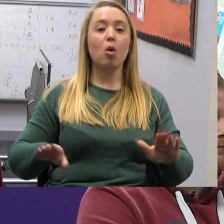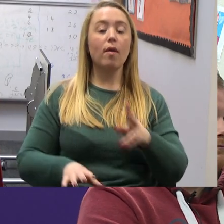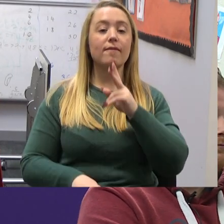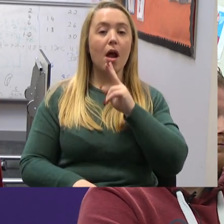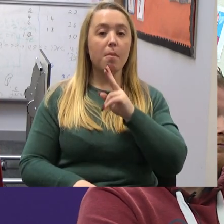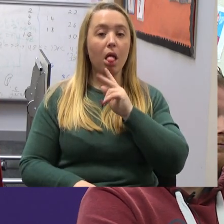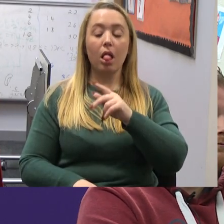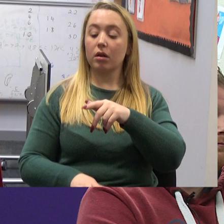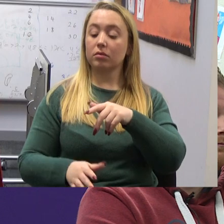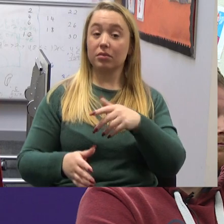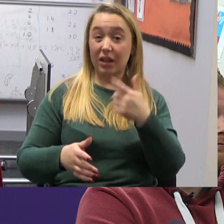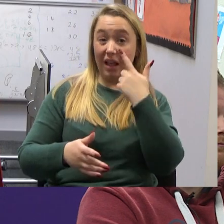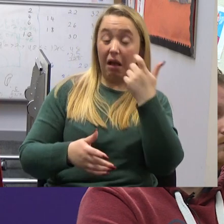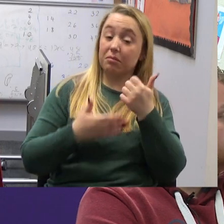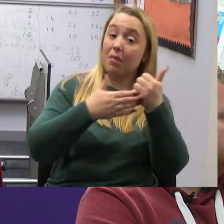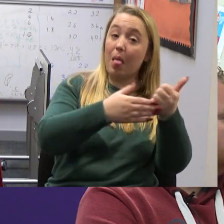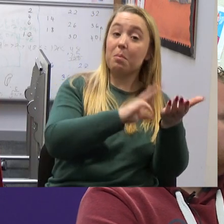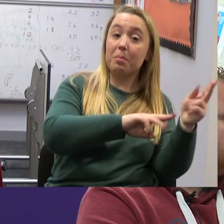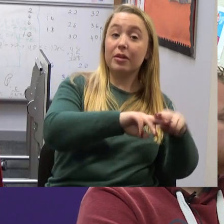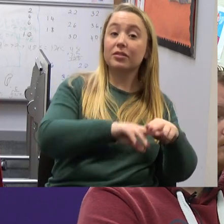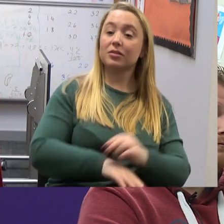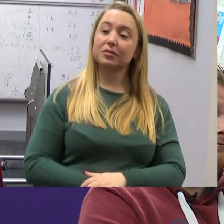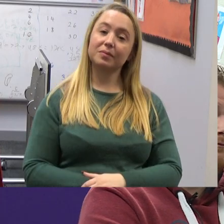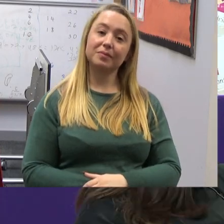non-verbal. It just might help a parent along. oneivo and And